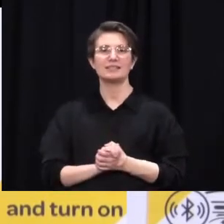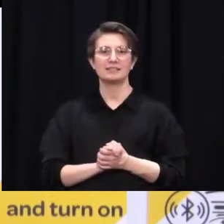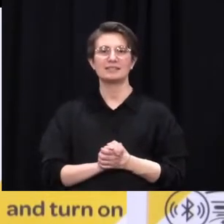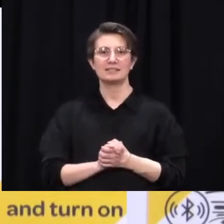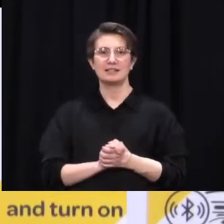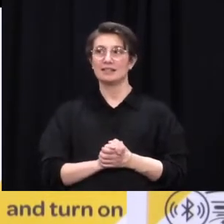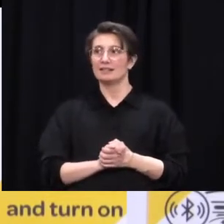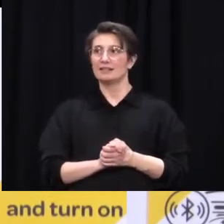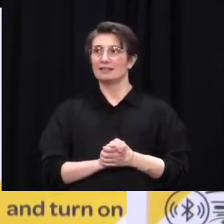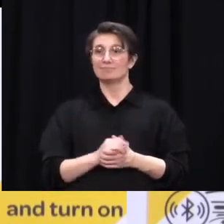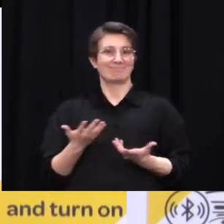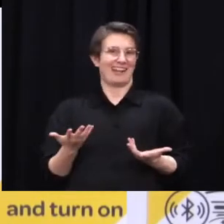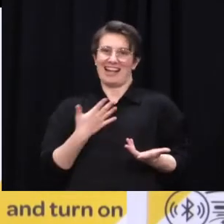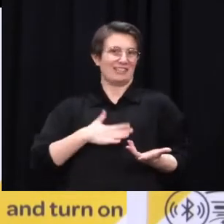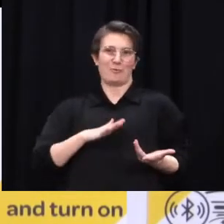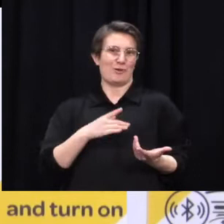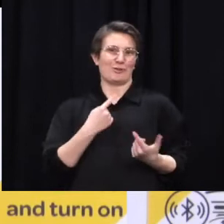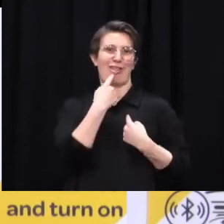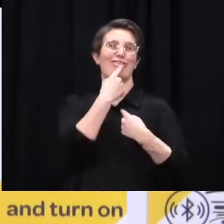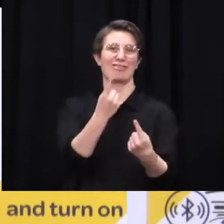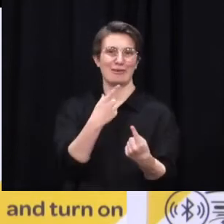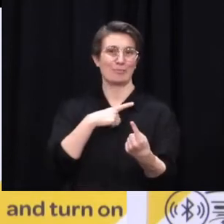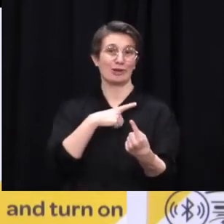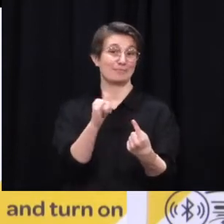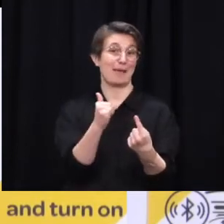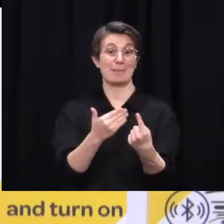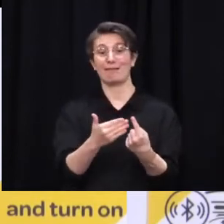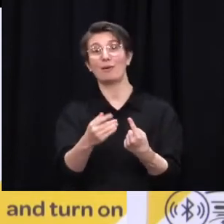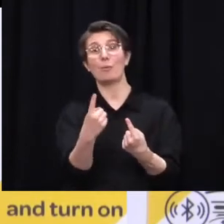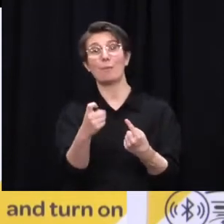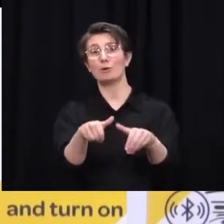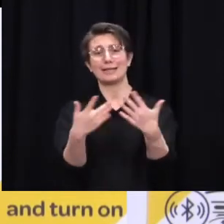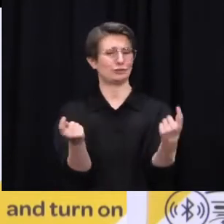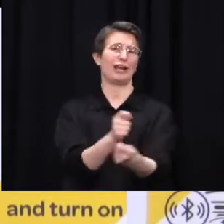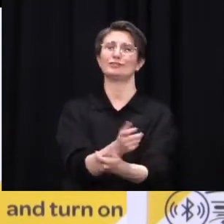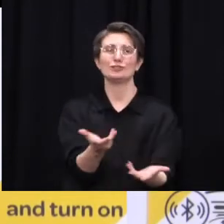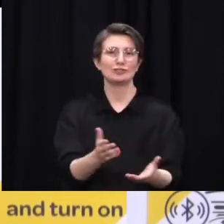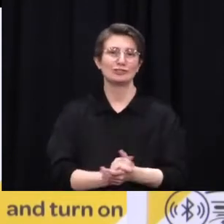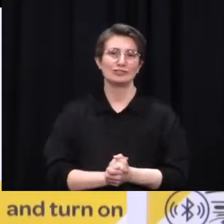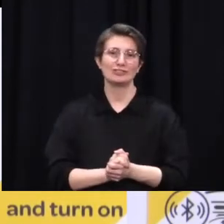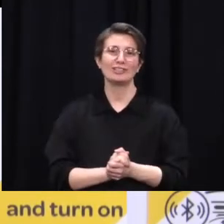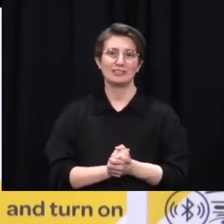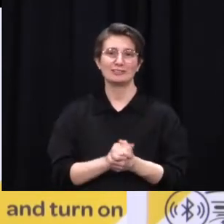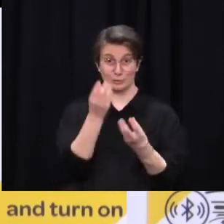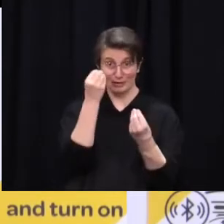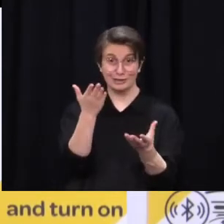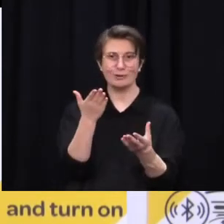I don't want to, I don't, I really don't want to preempt what we might end up with tomorrow because there's still more information together. I'll let you finish that.